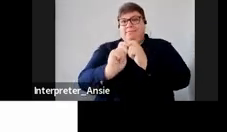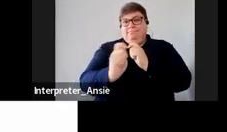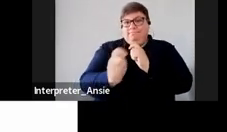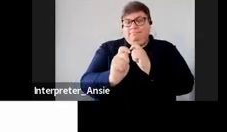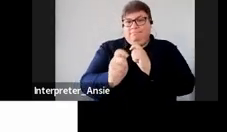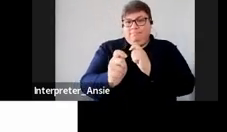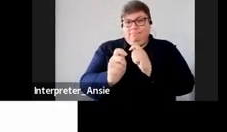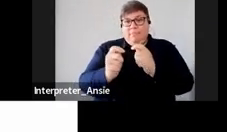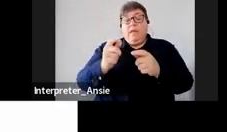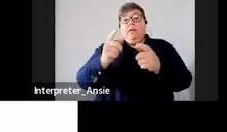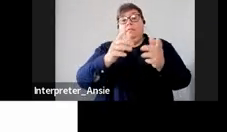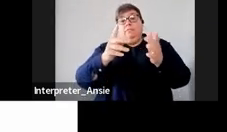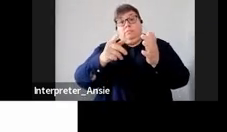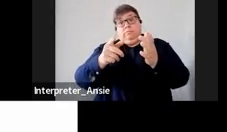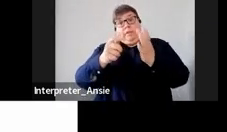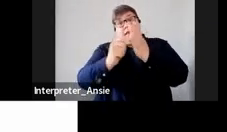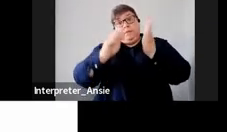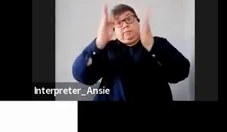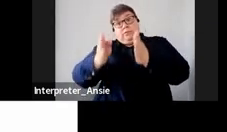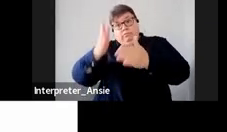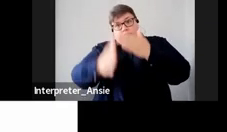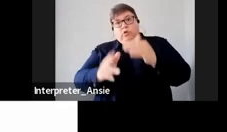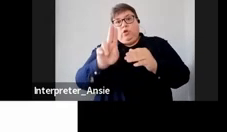period ending on 28 or 29 February